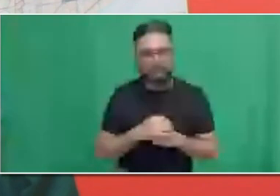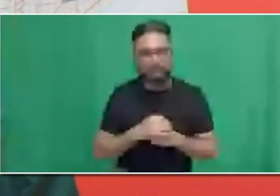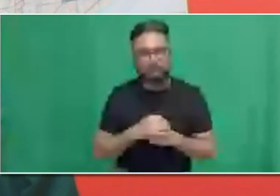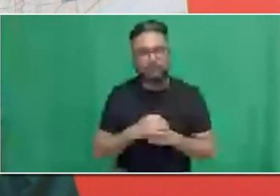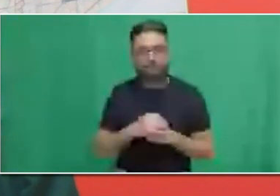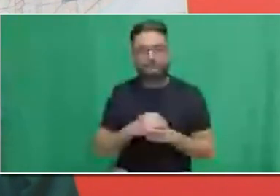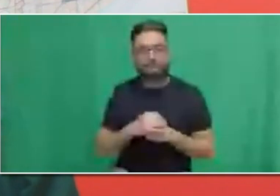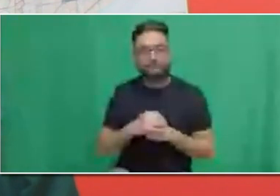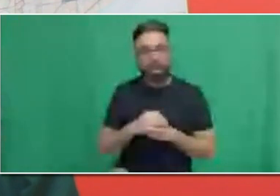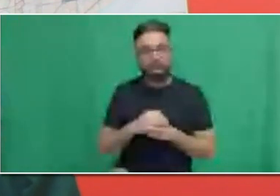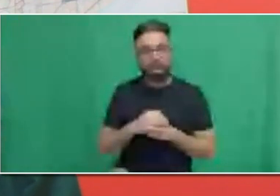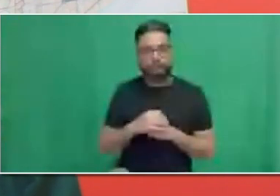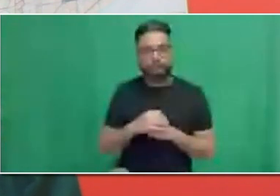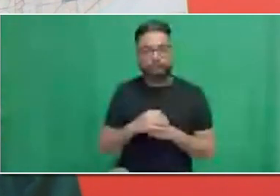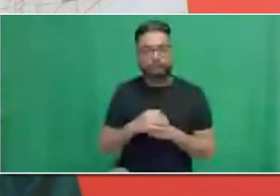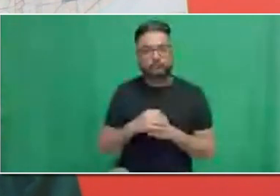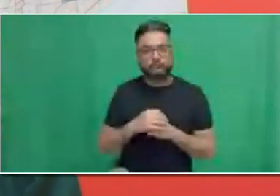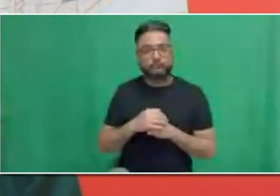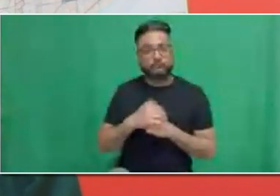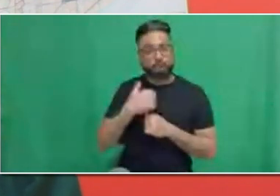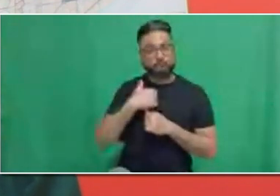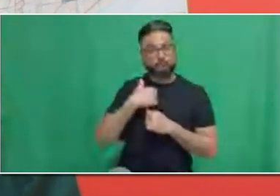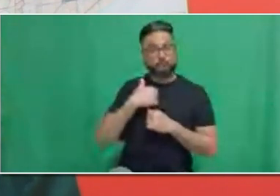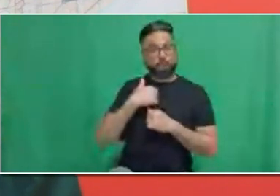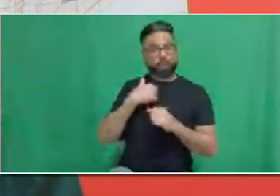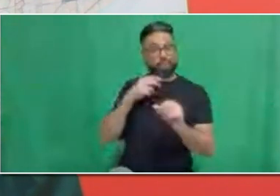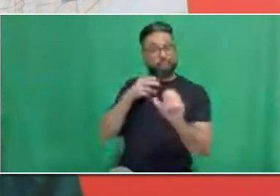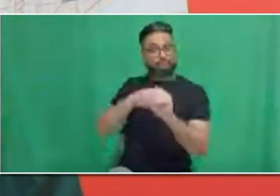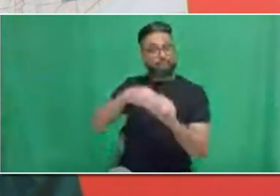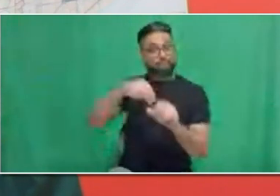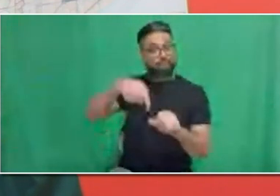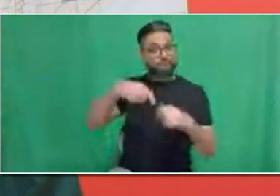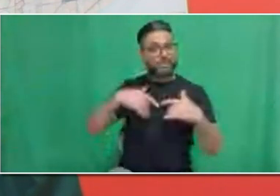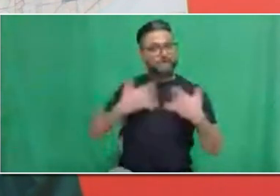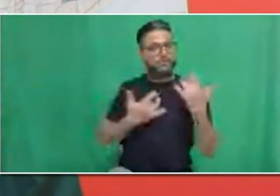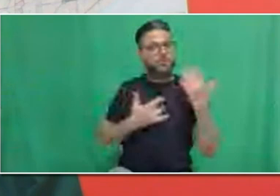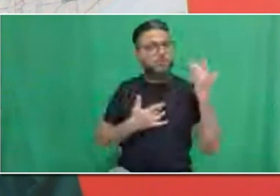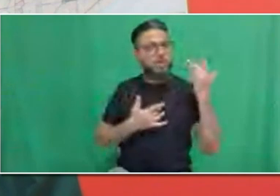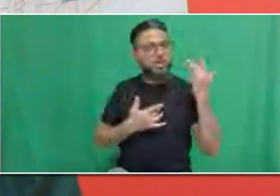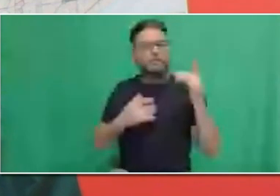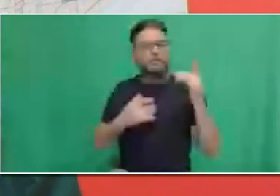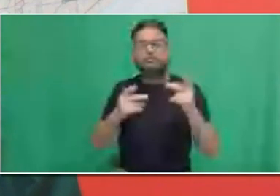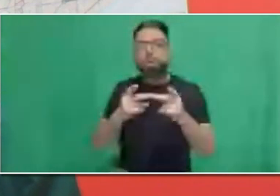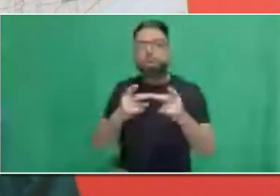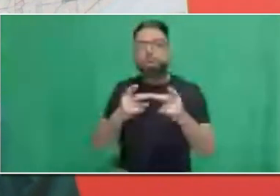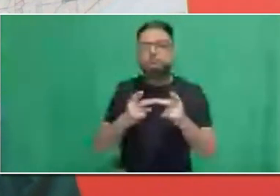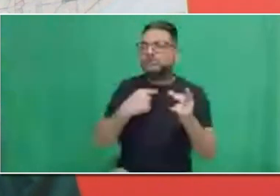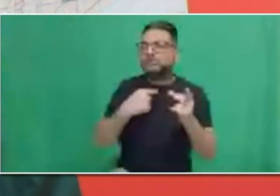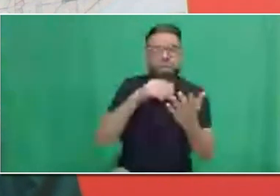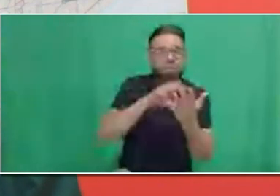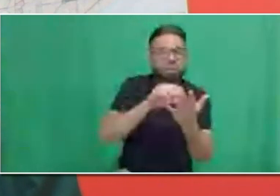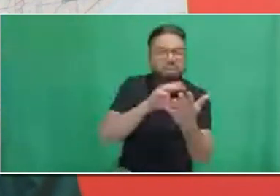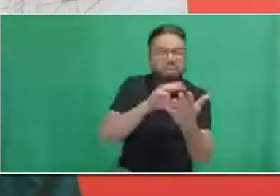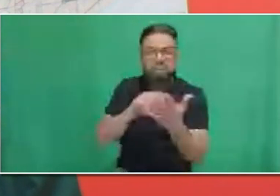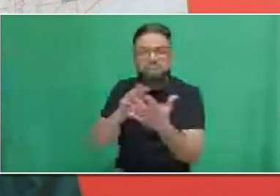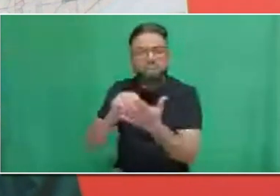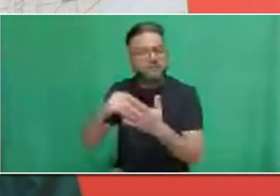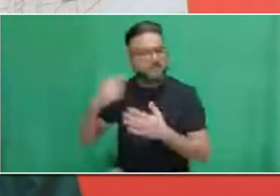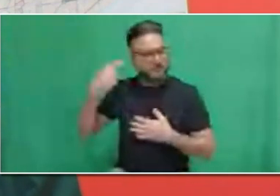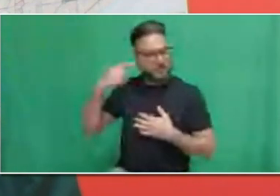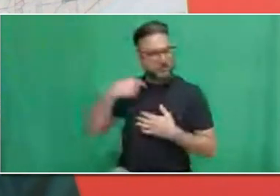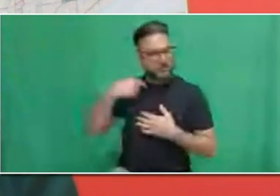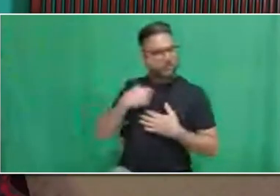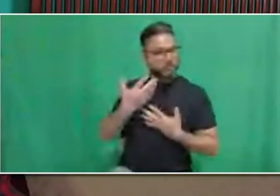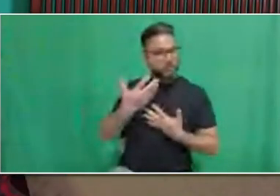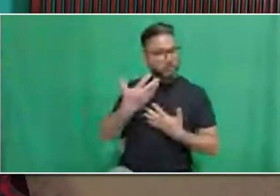positions I'm interested in. Can I still apply? Adam, as our newest graduate, over to